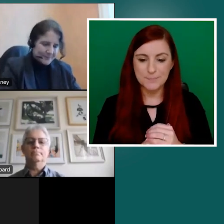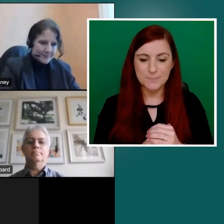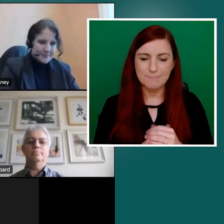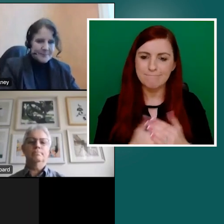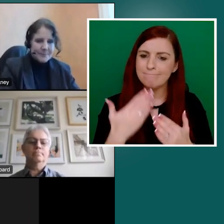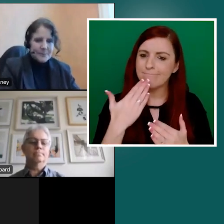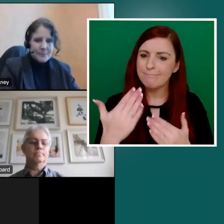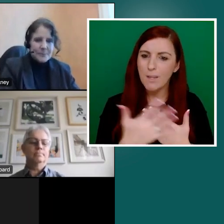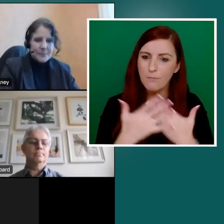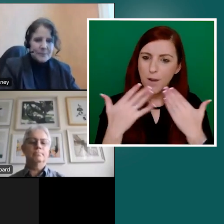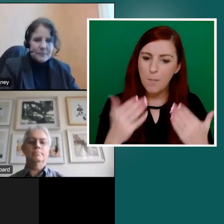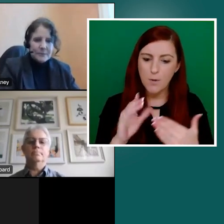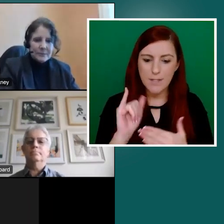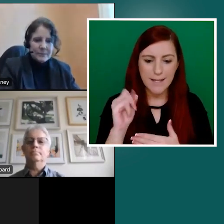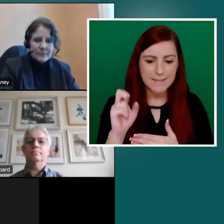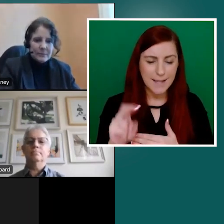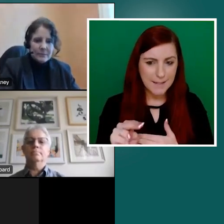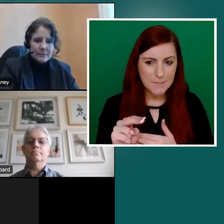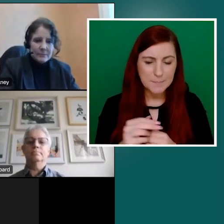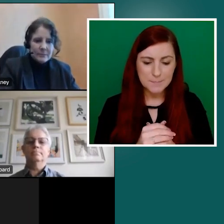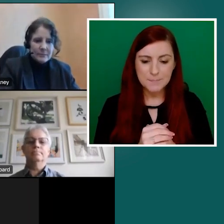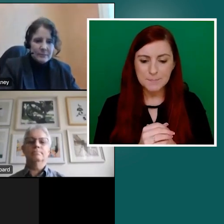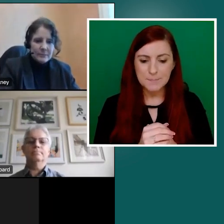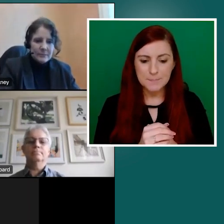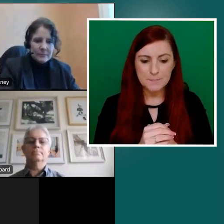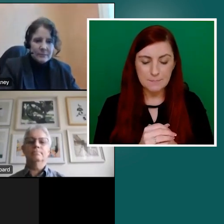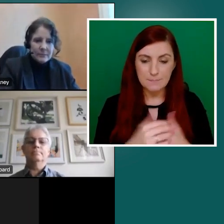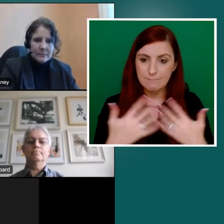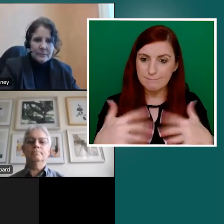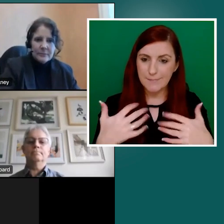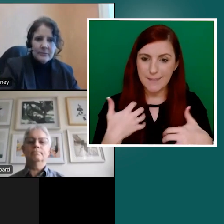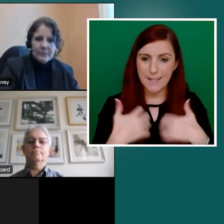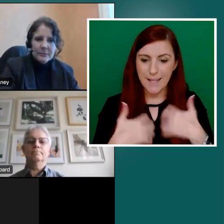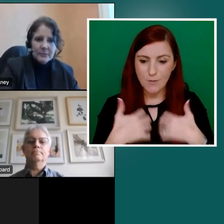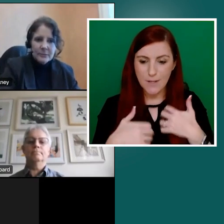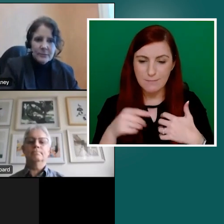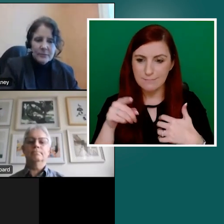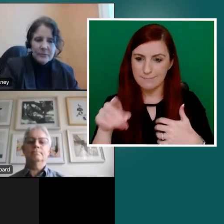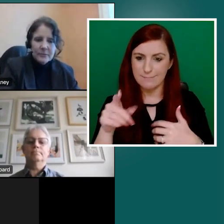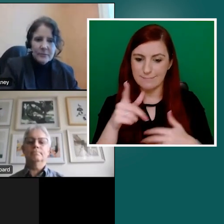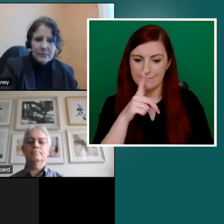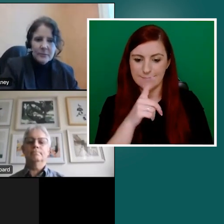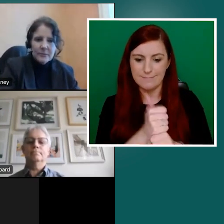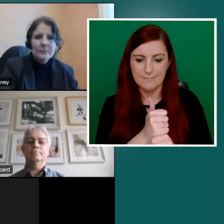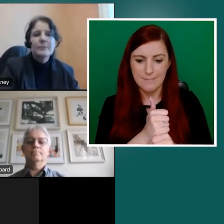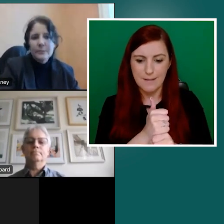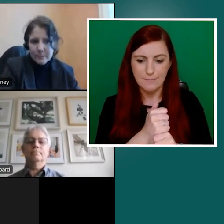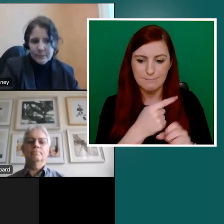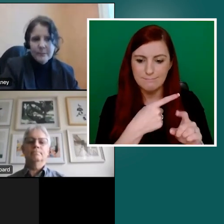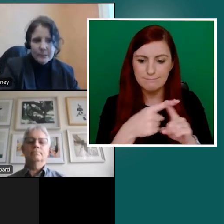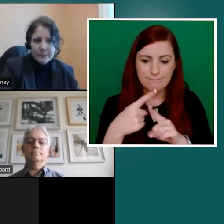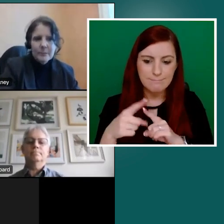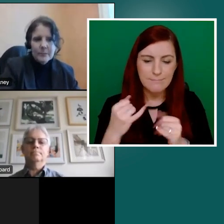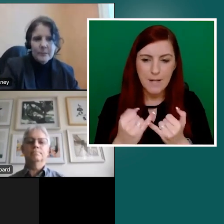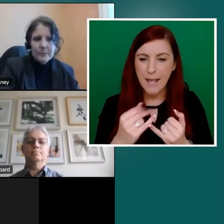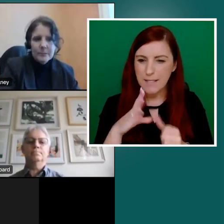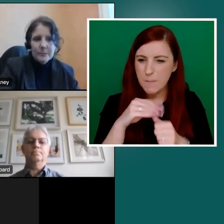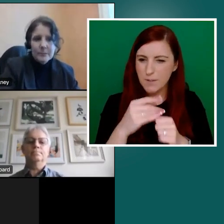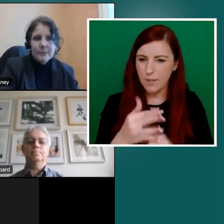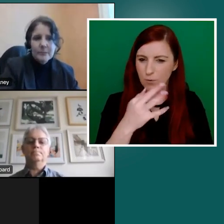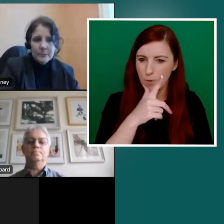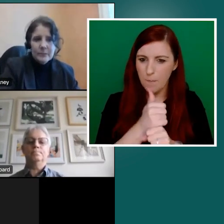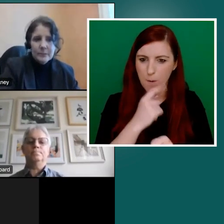Thank you very much, Aideen. It's really interesting to hear you just talk about those close links in particular with the Web Accessibility